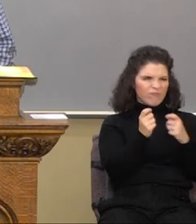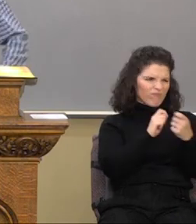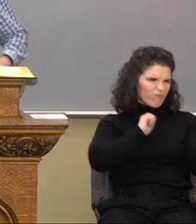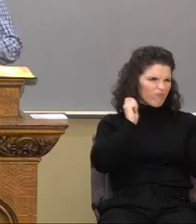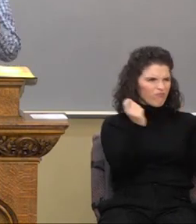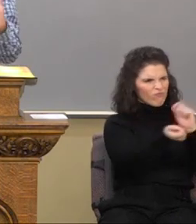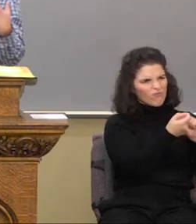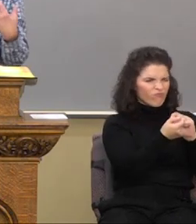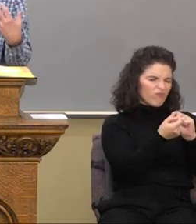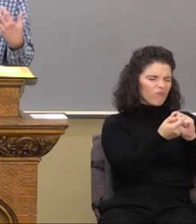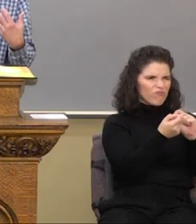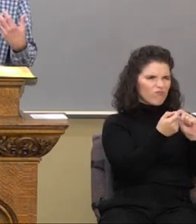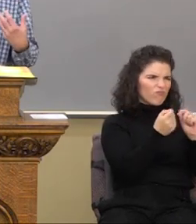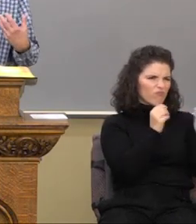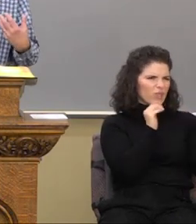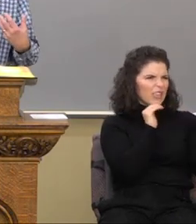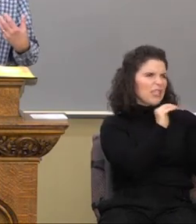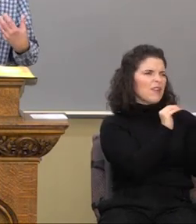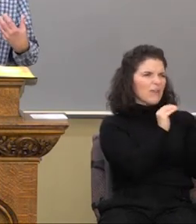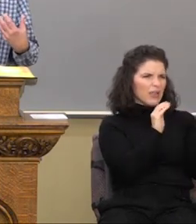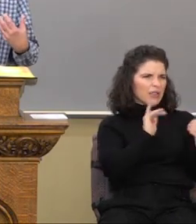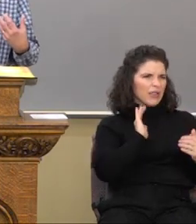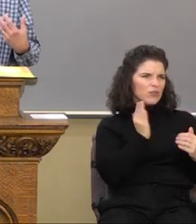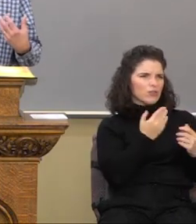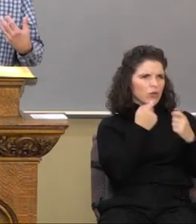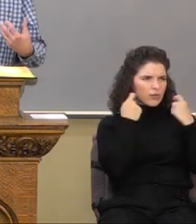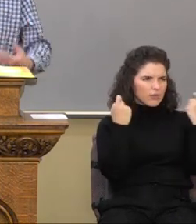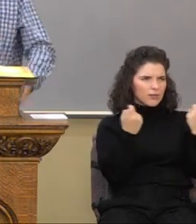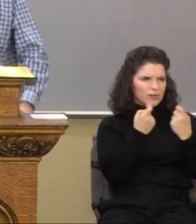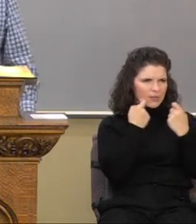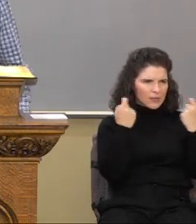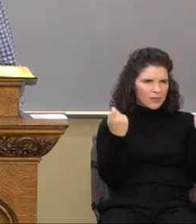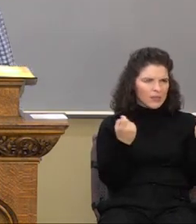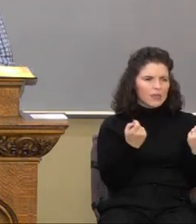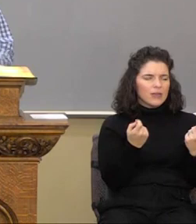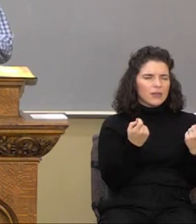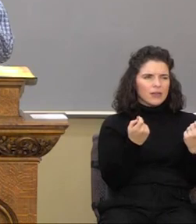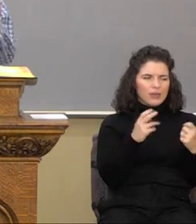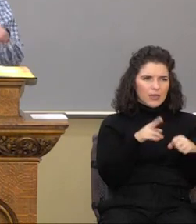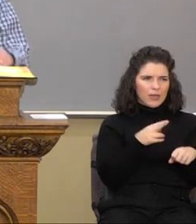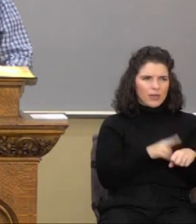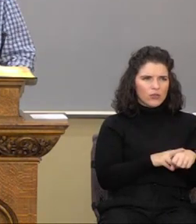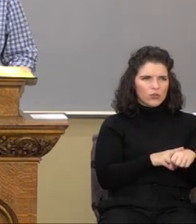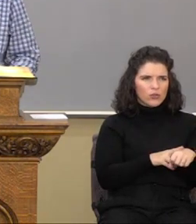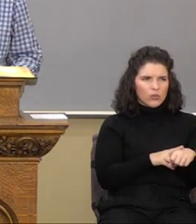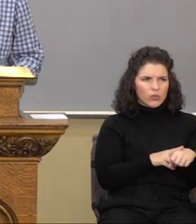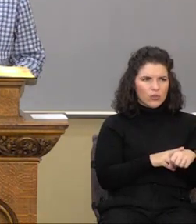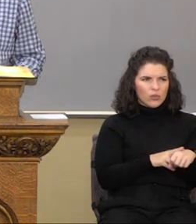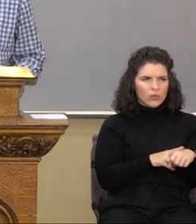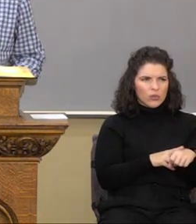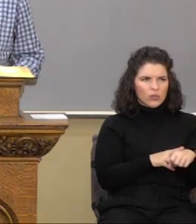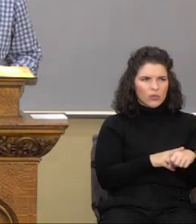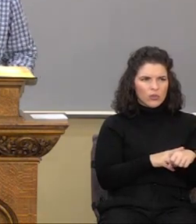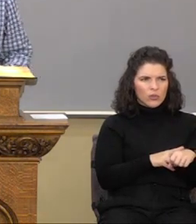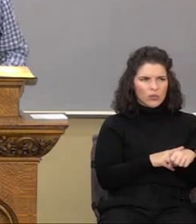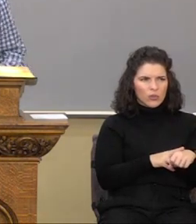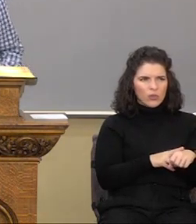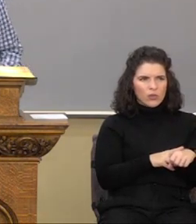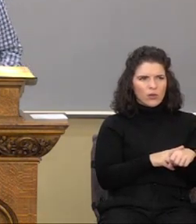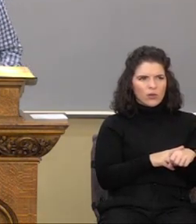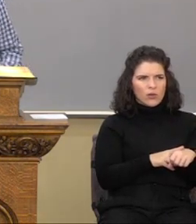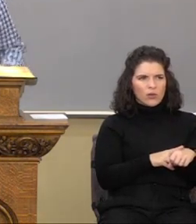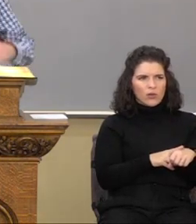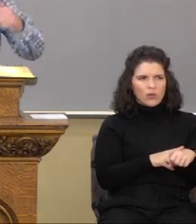a pound of flesh. That's what our sin nature wants to do. Godly love says, I'm going to let it go. I'll leave it at